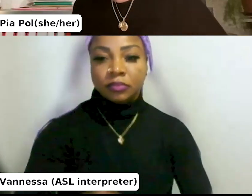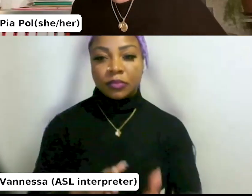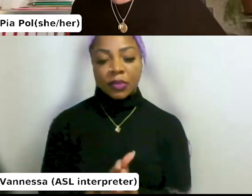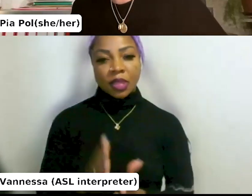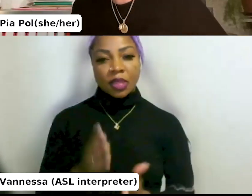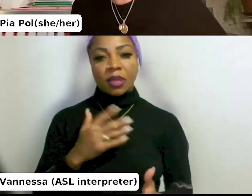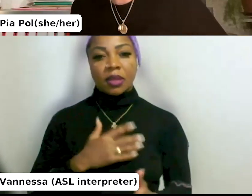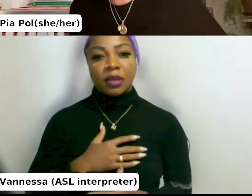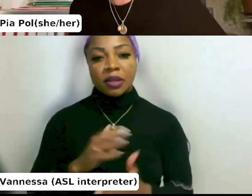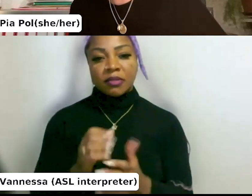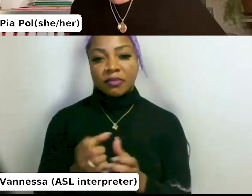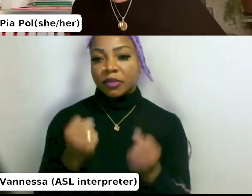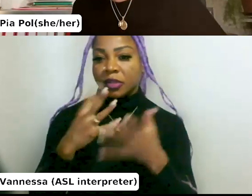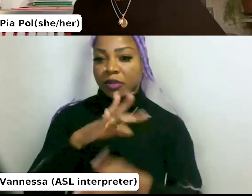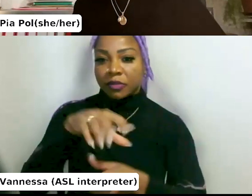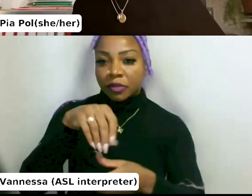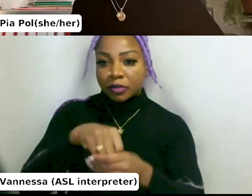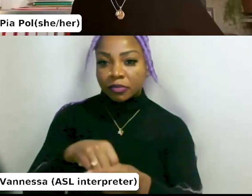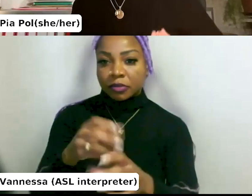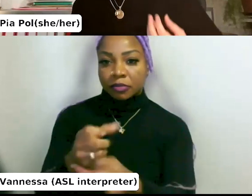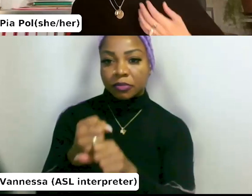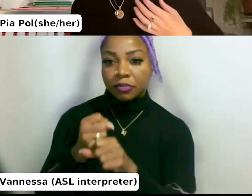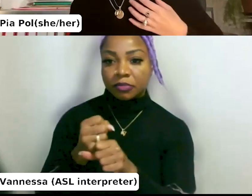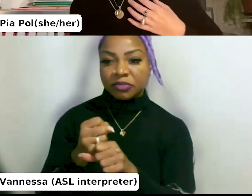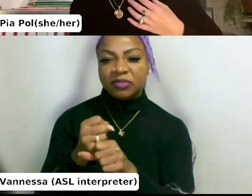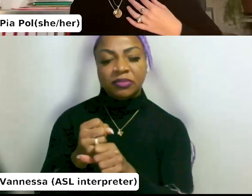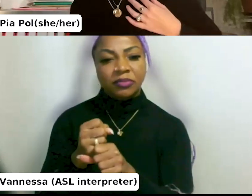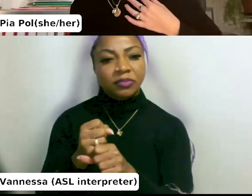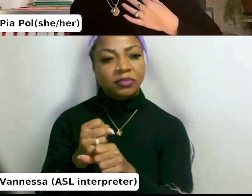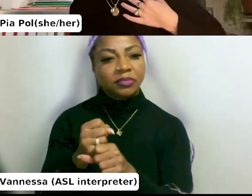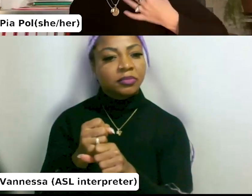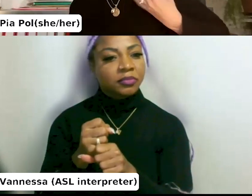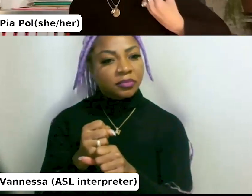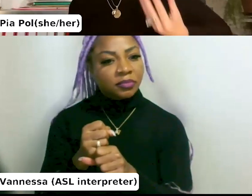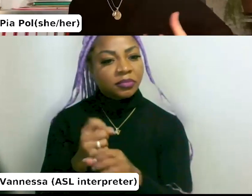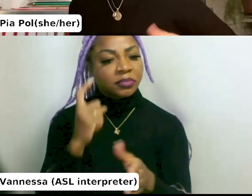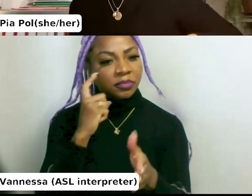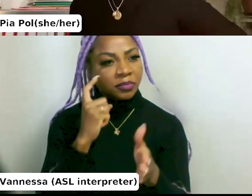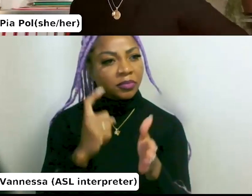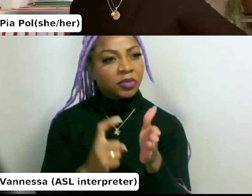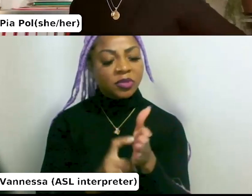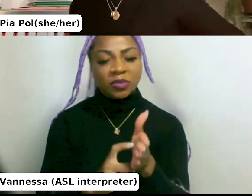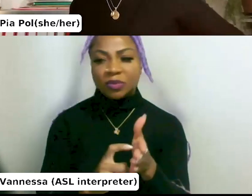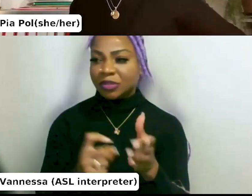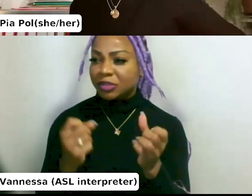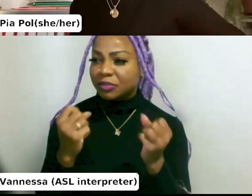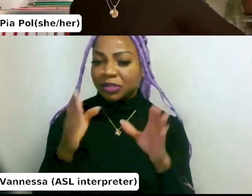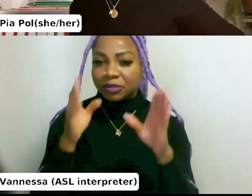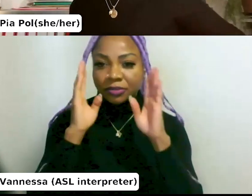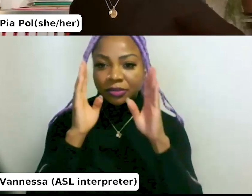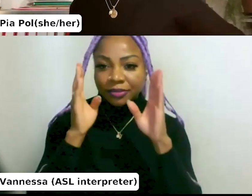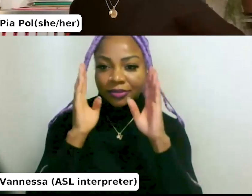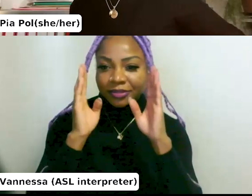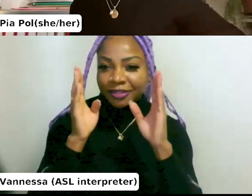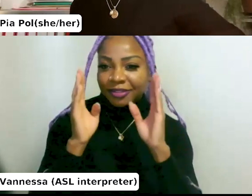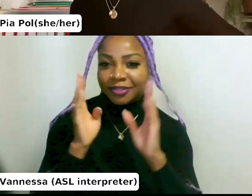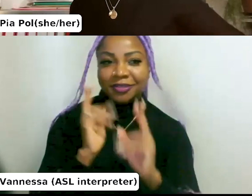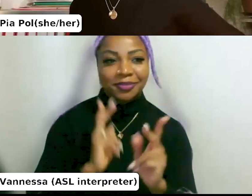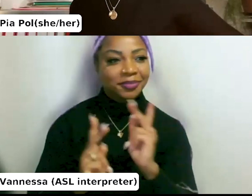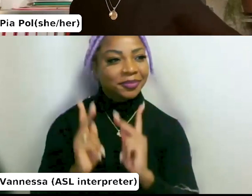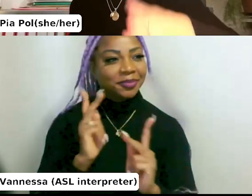lot of the contributions that we received was just, uh, the, the amount of attention that people, um,